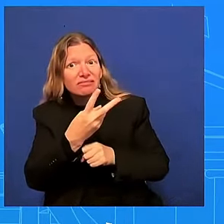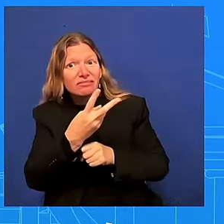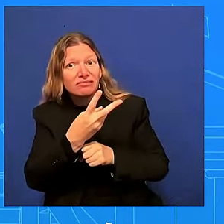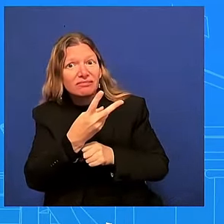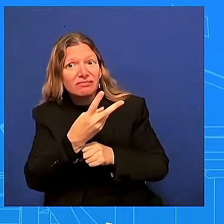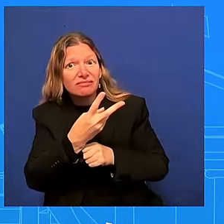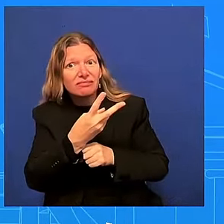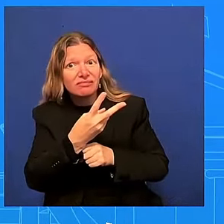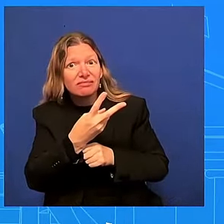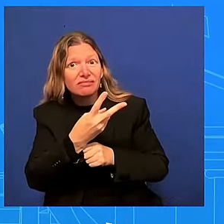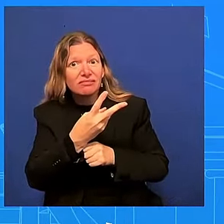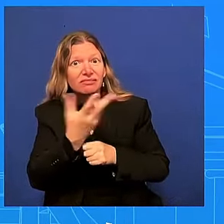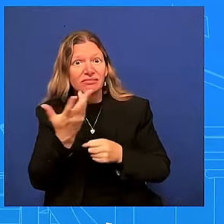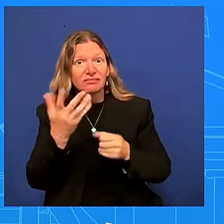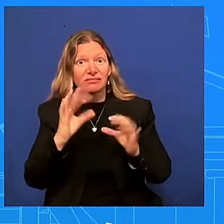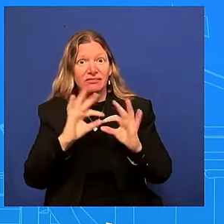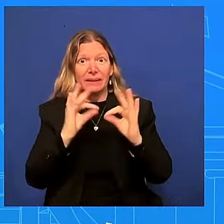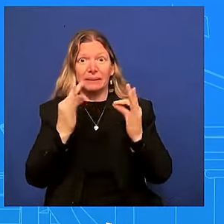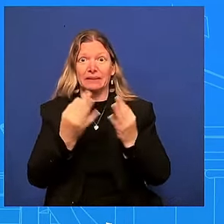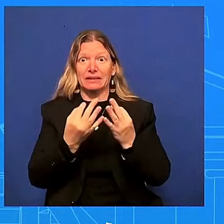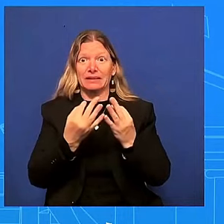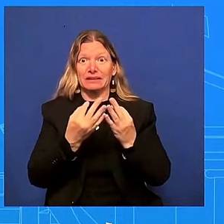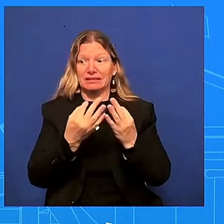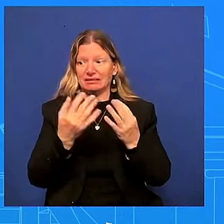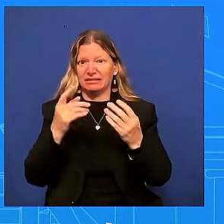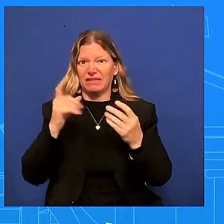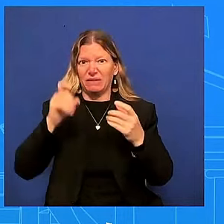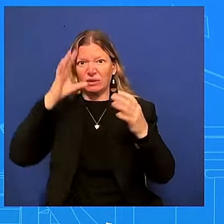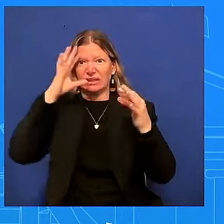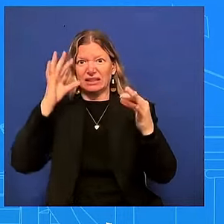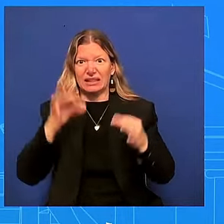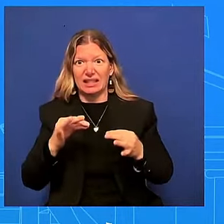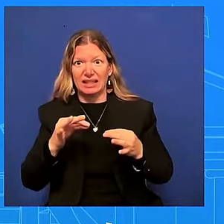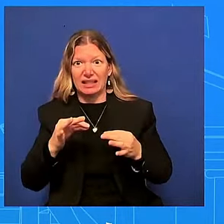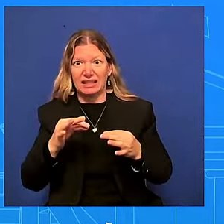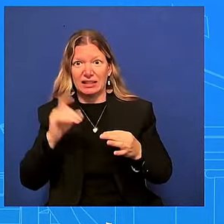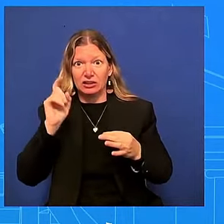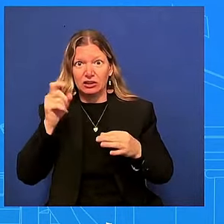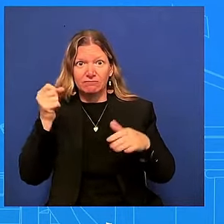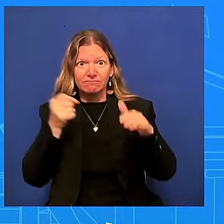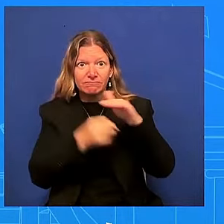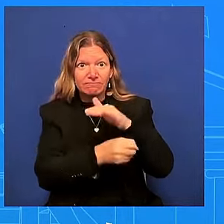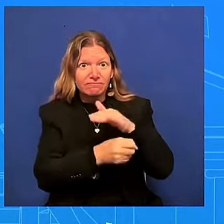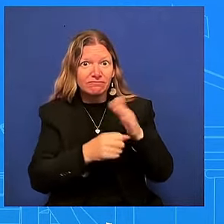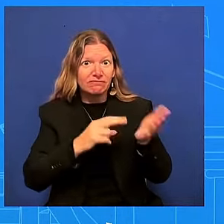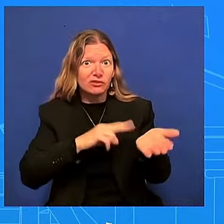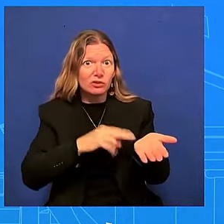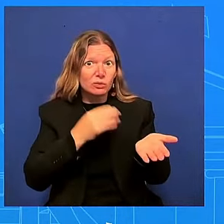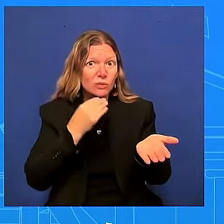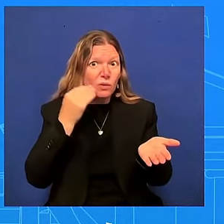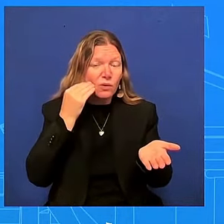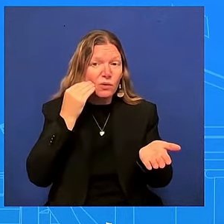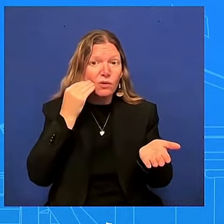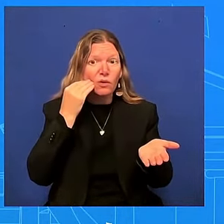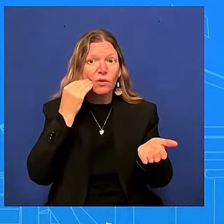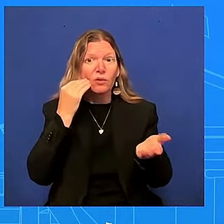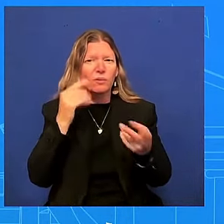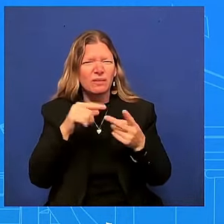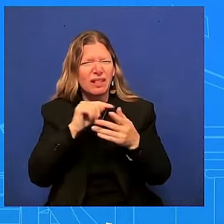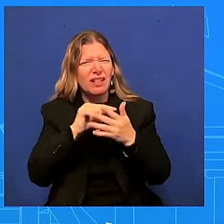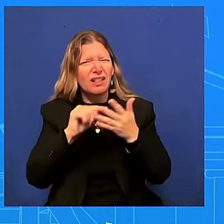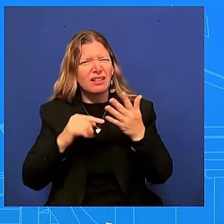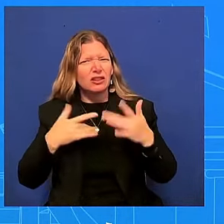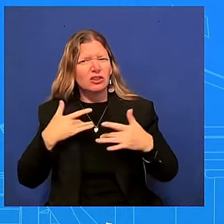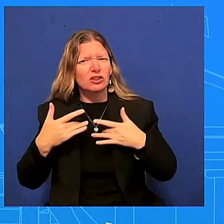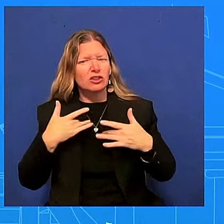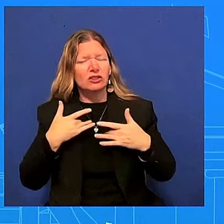american ver people's version of that i hear and and i and i hear you and that's what i'm saying look this is why the president goes through